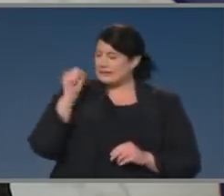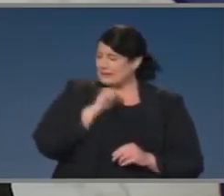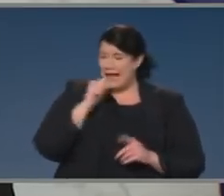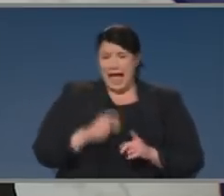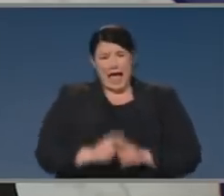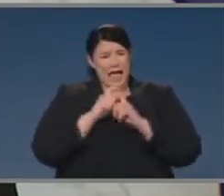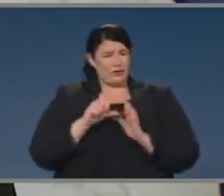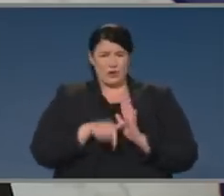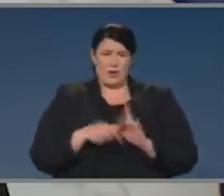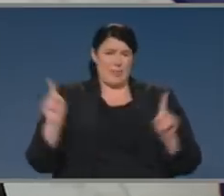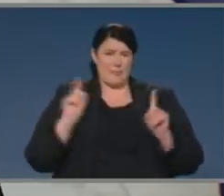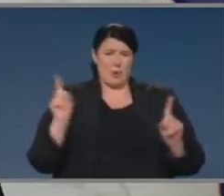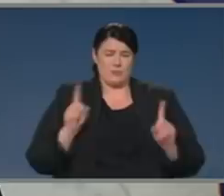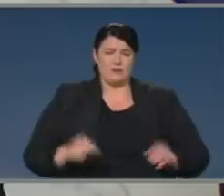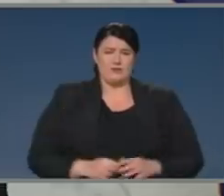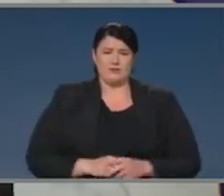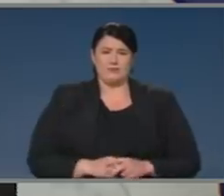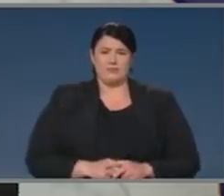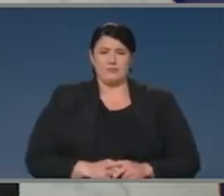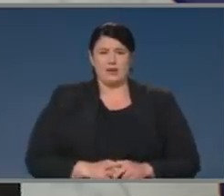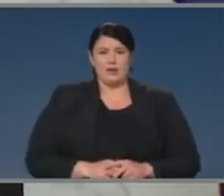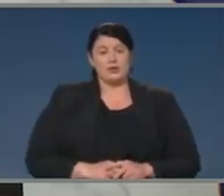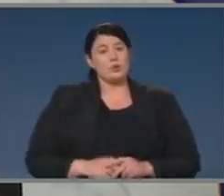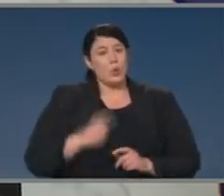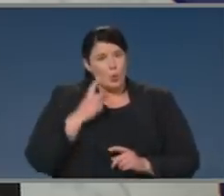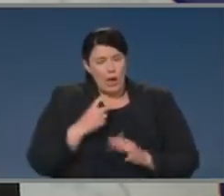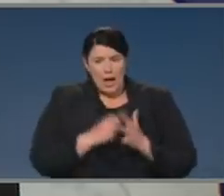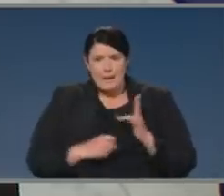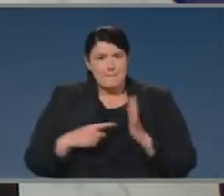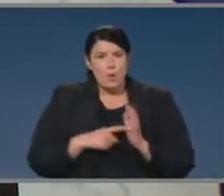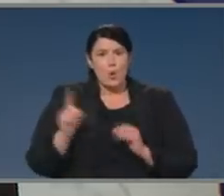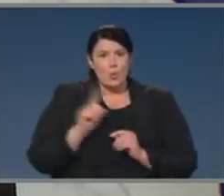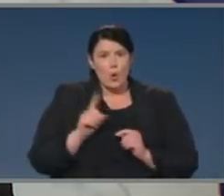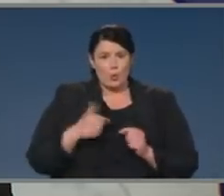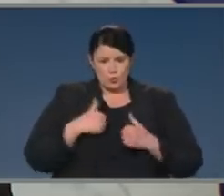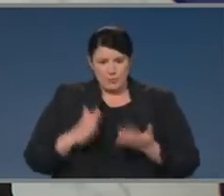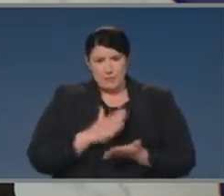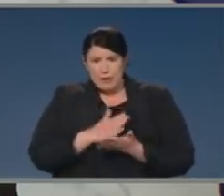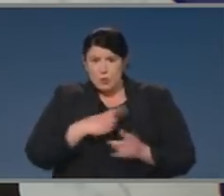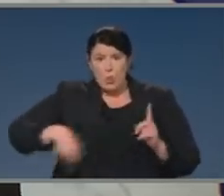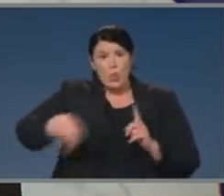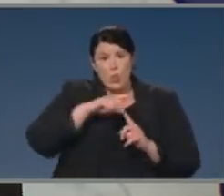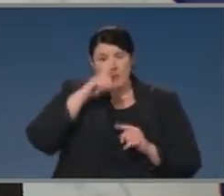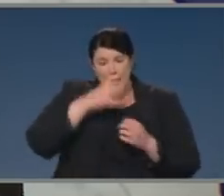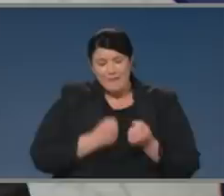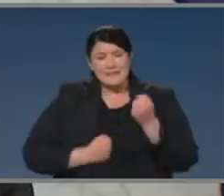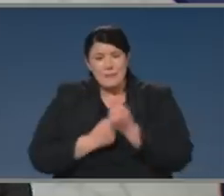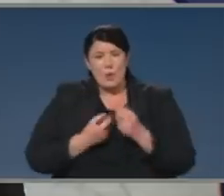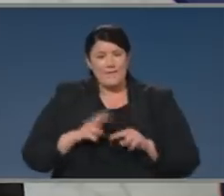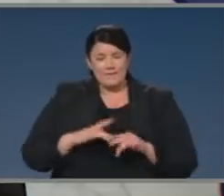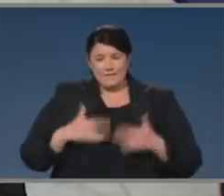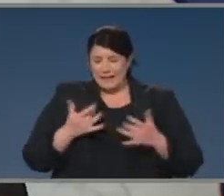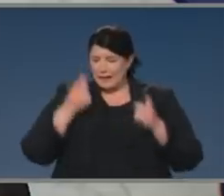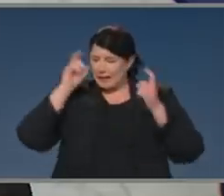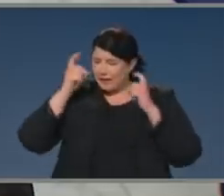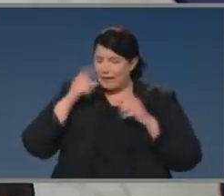Australia. So one of the most important things we can do is to provide mental health support. More